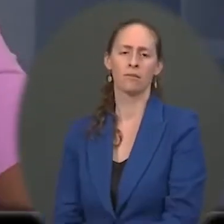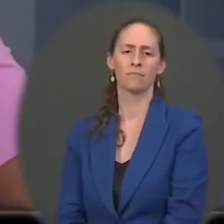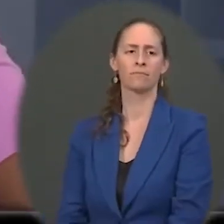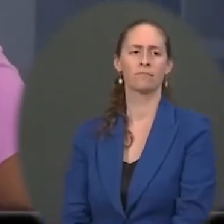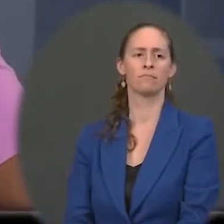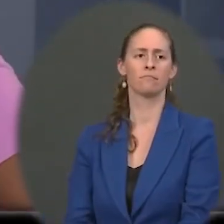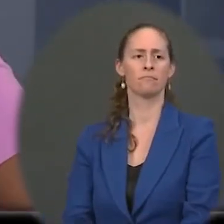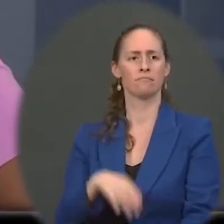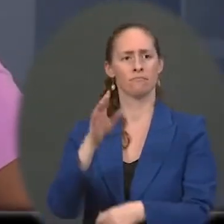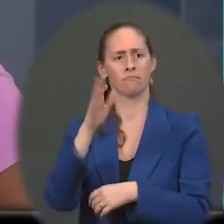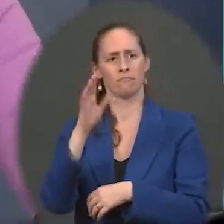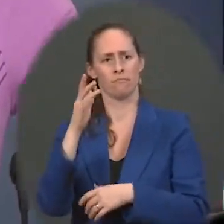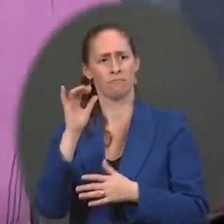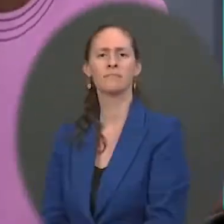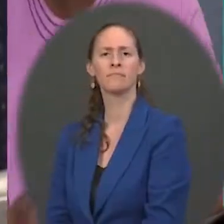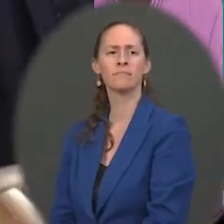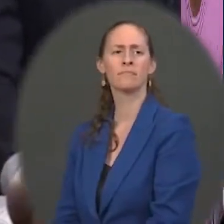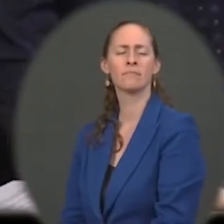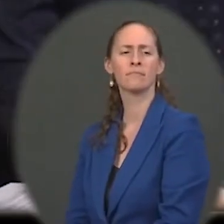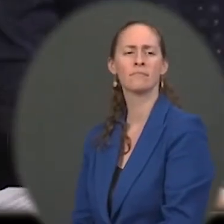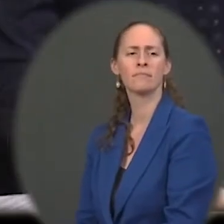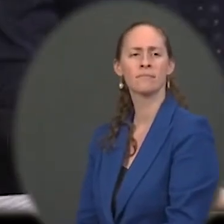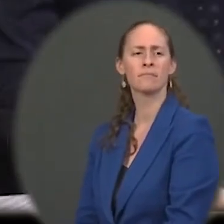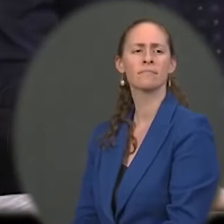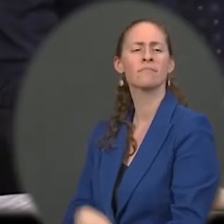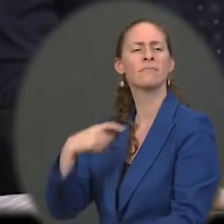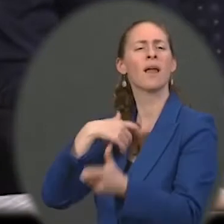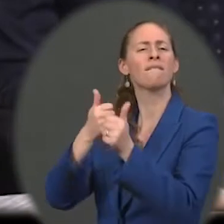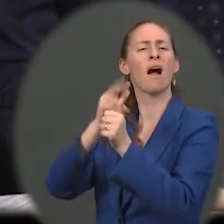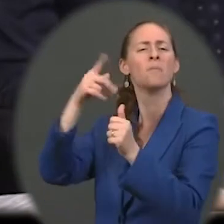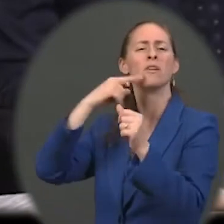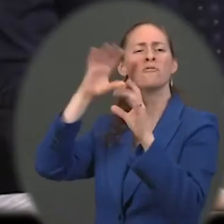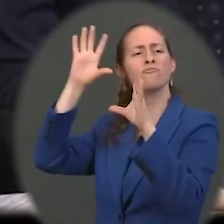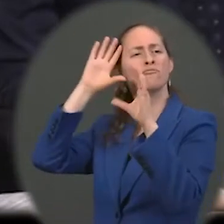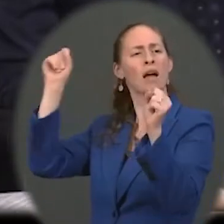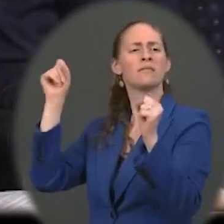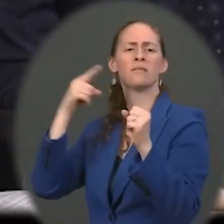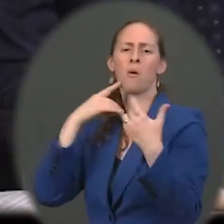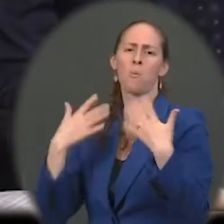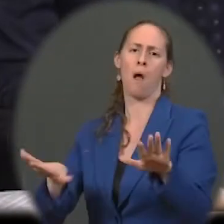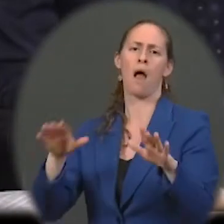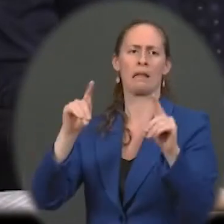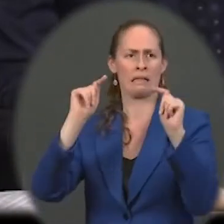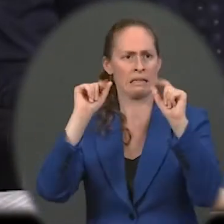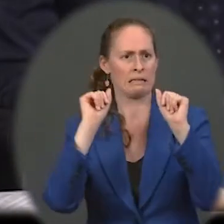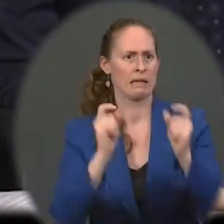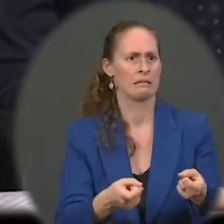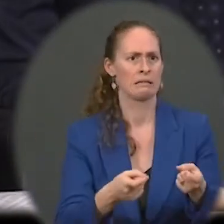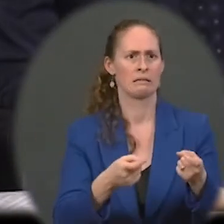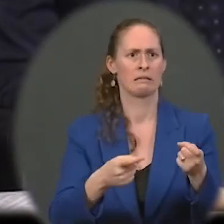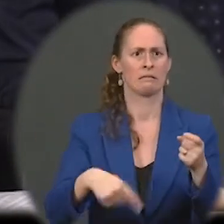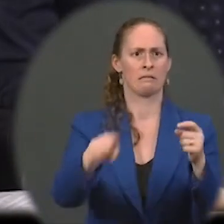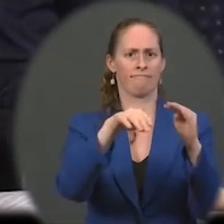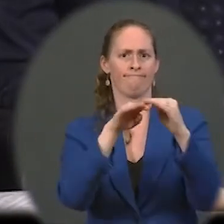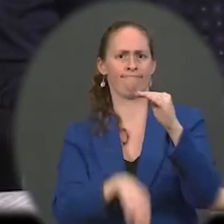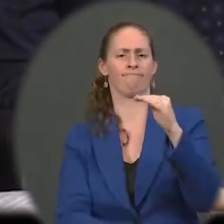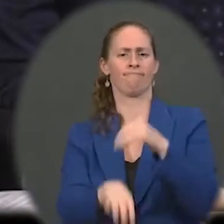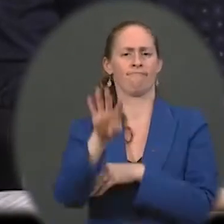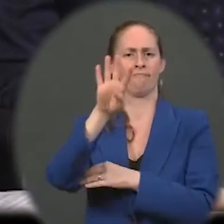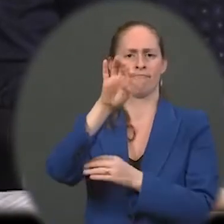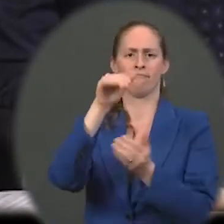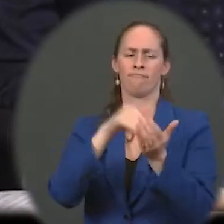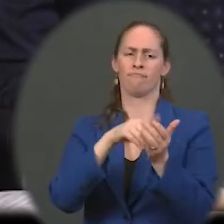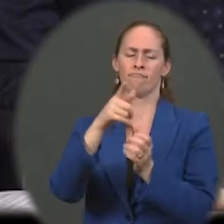expelled or placed into immigration proceedings. President Biden does not want to raise taxes on anyone making less than $400,000 a year.